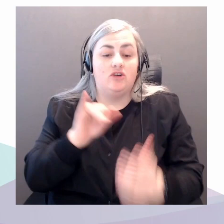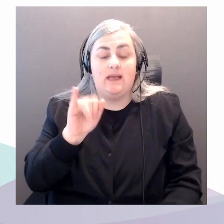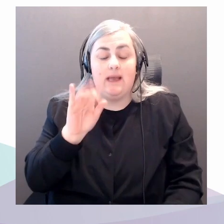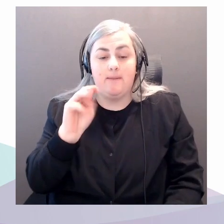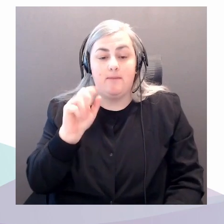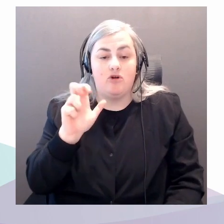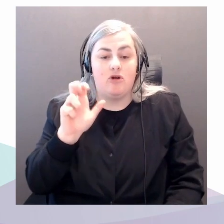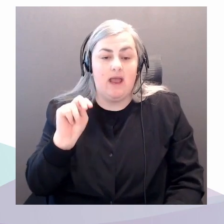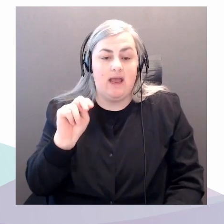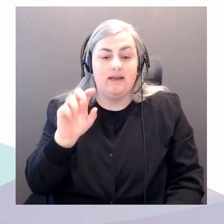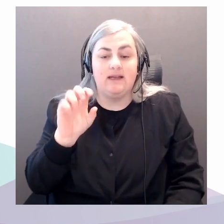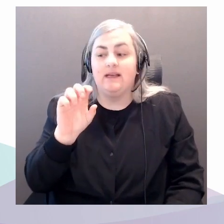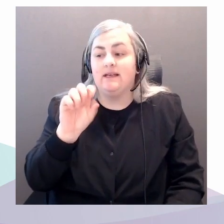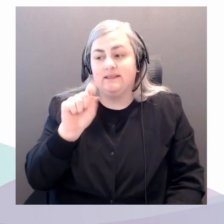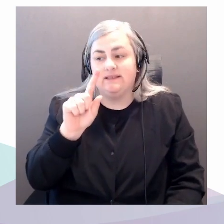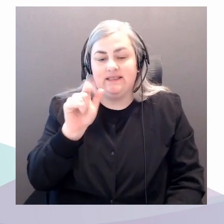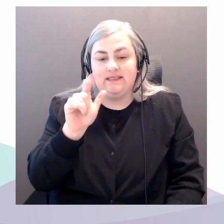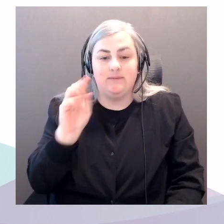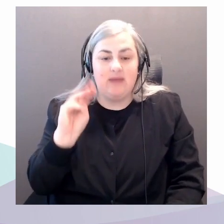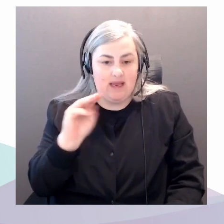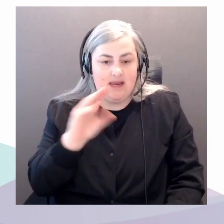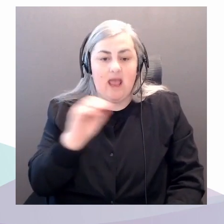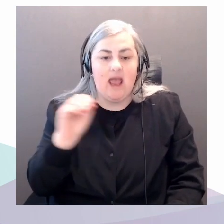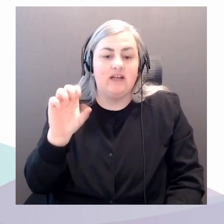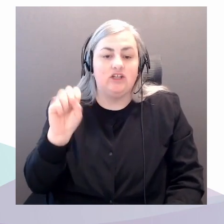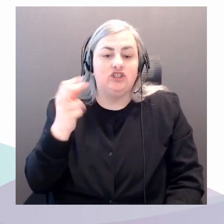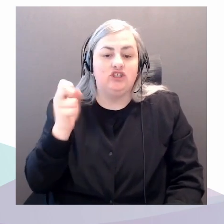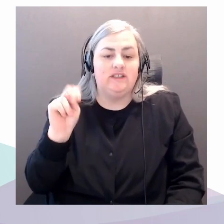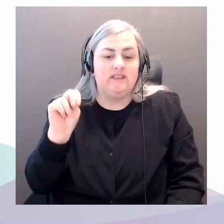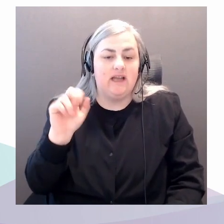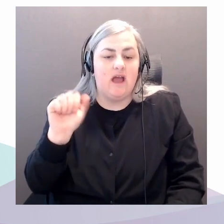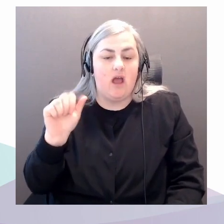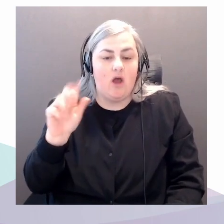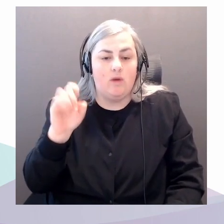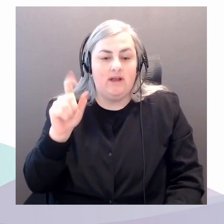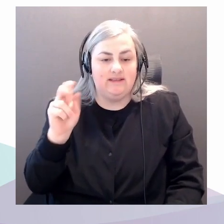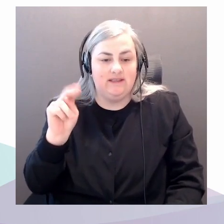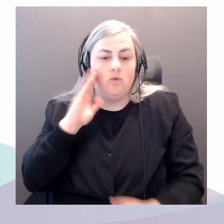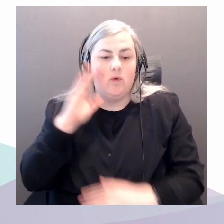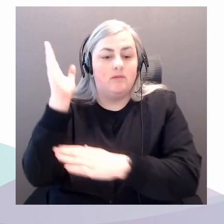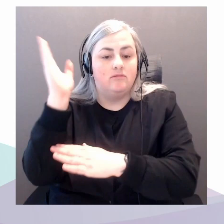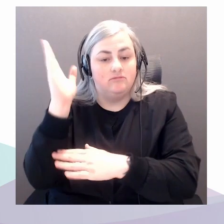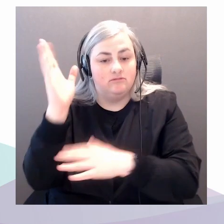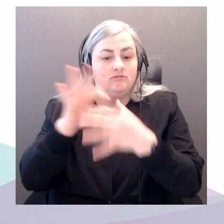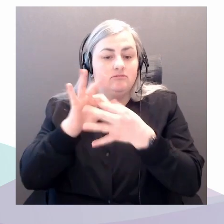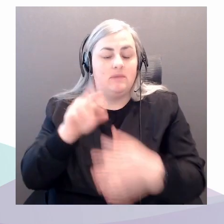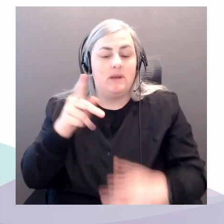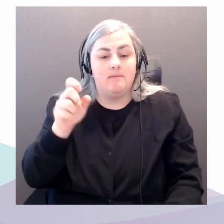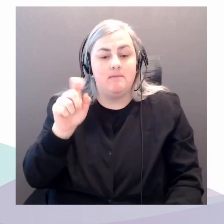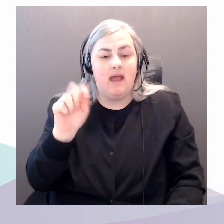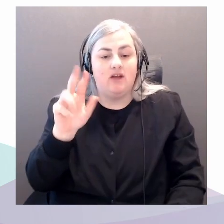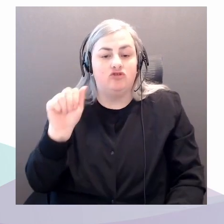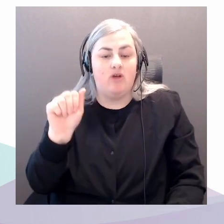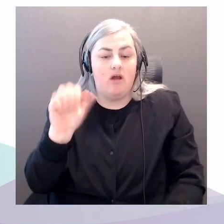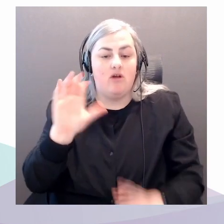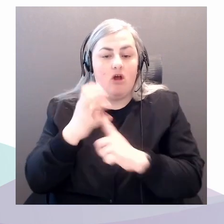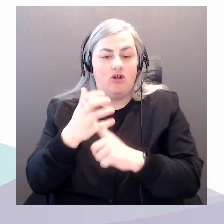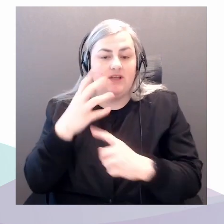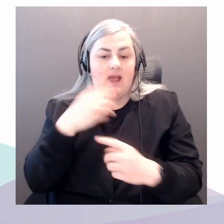Petrocultures Reflections on 10 Years of Research and Advocacy for a World in Crisis.